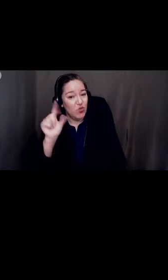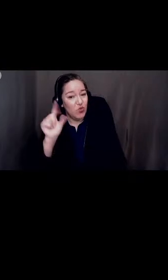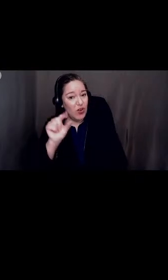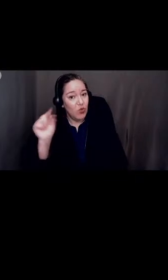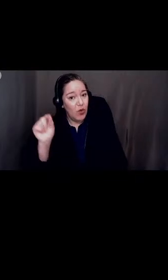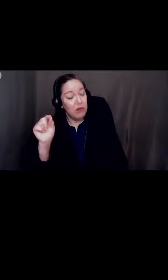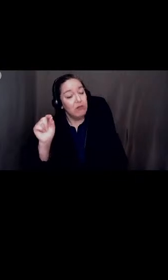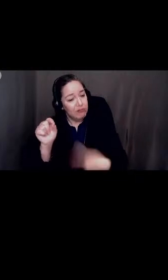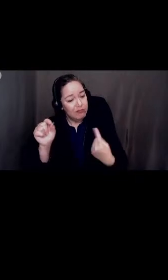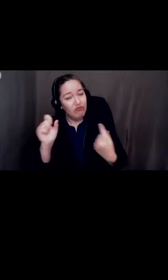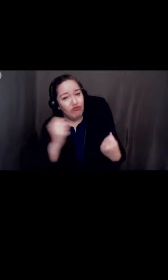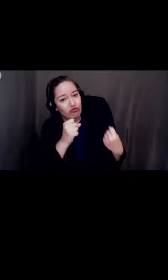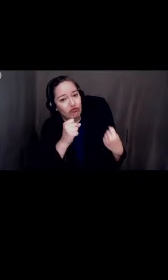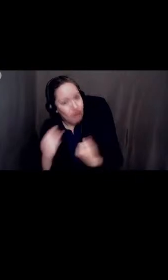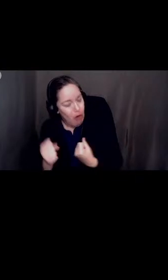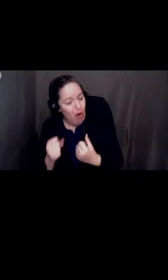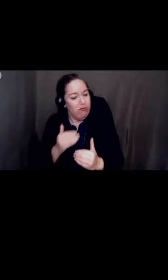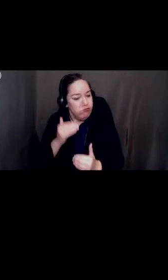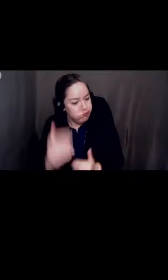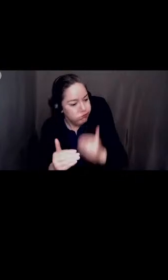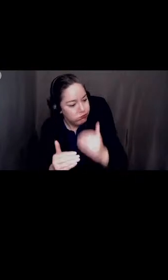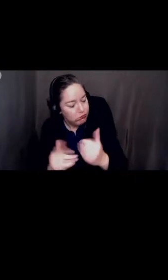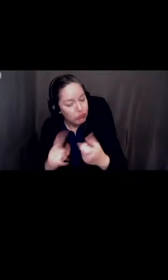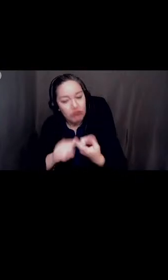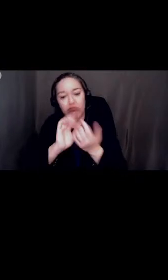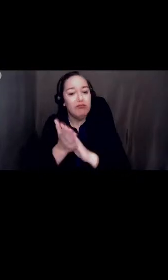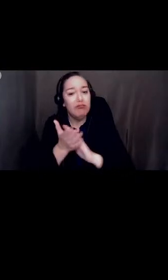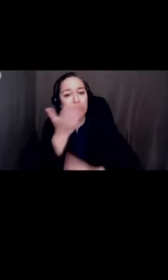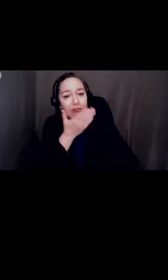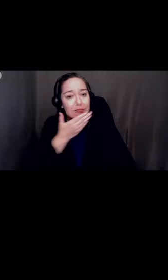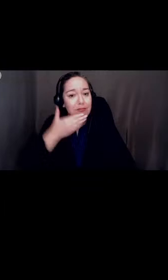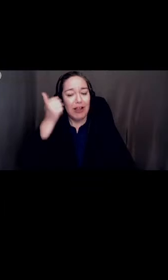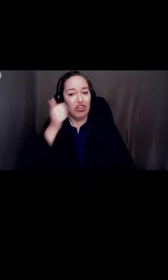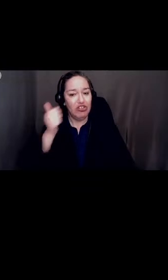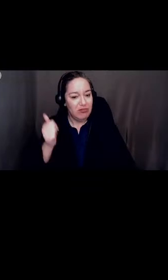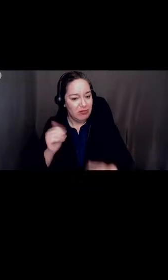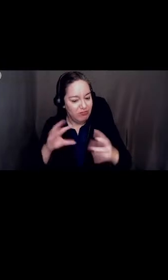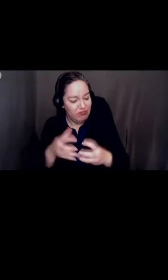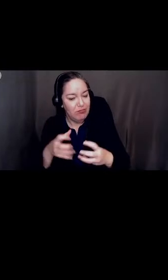to becoming our better selves. Next slide, please.